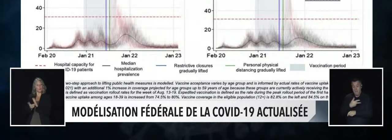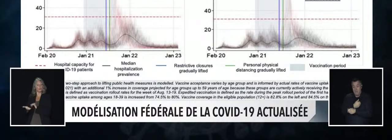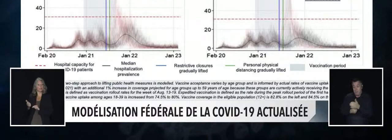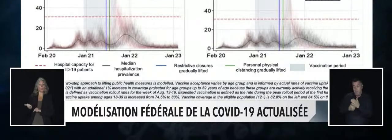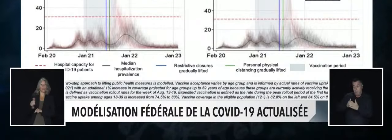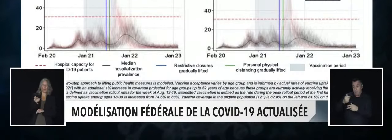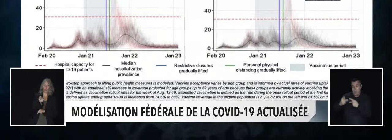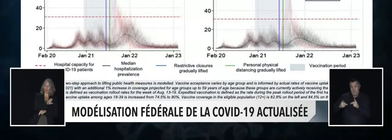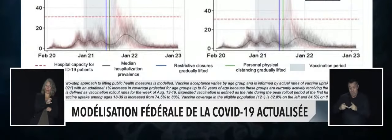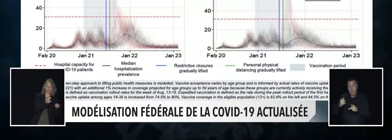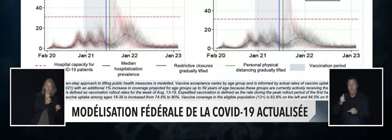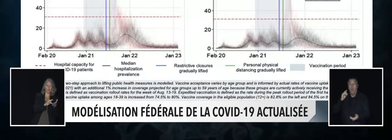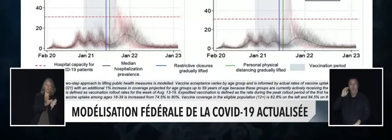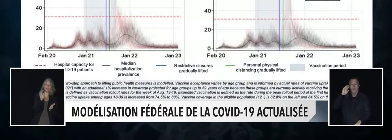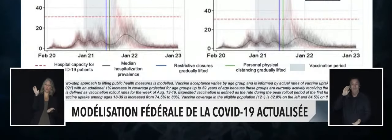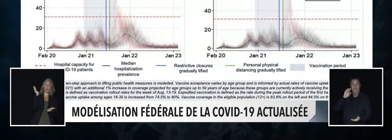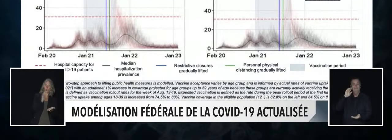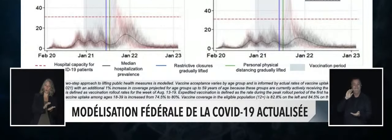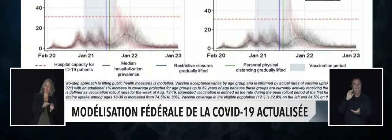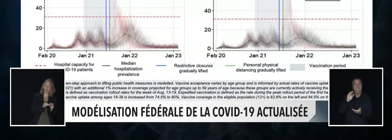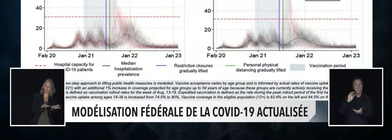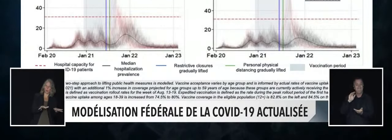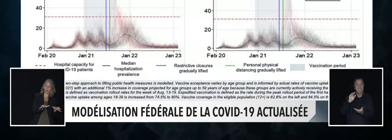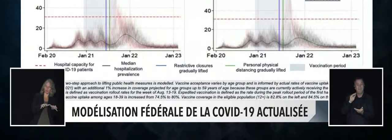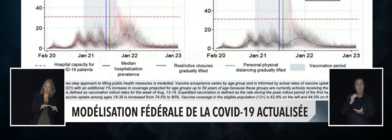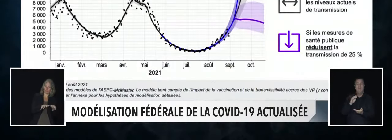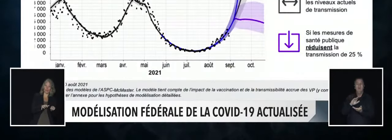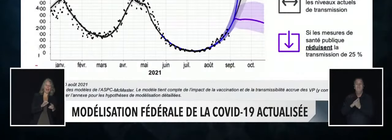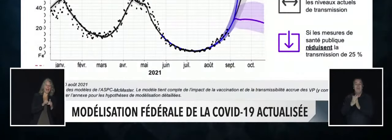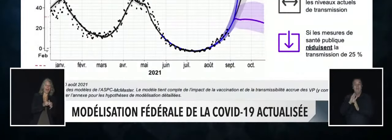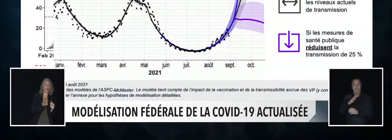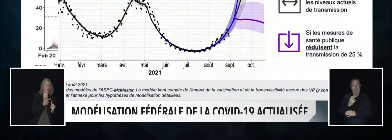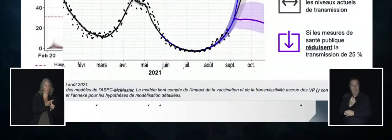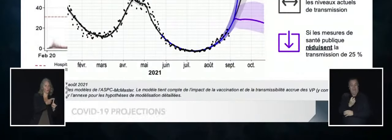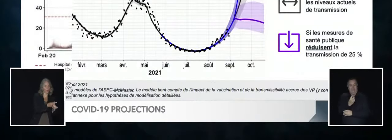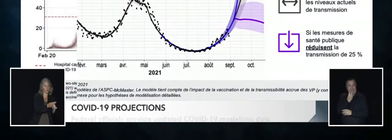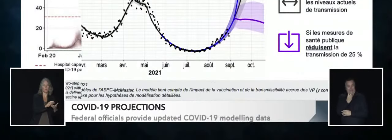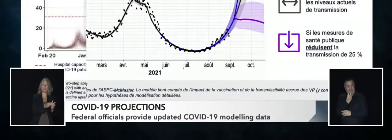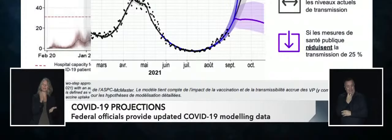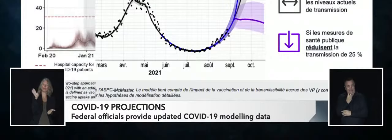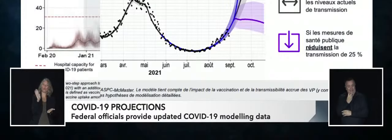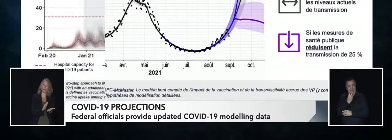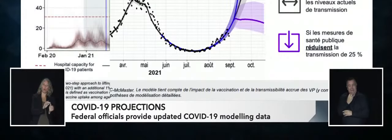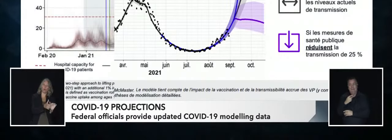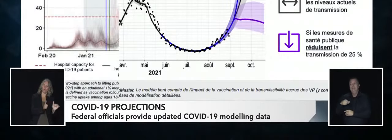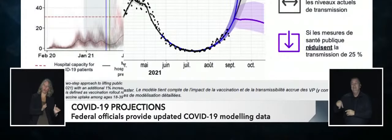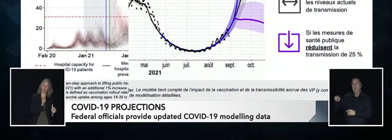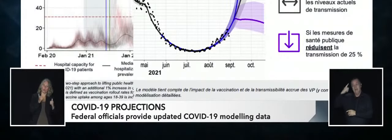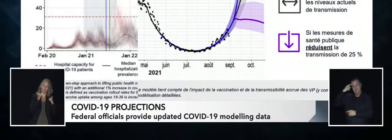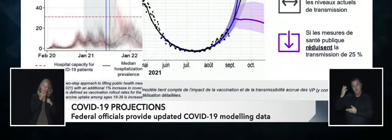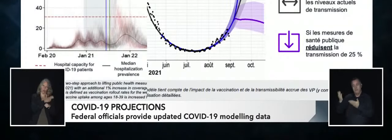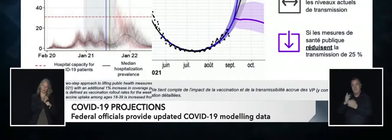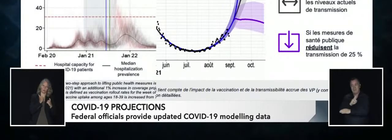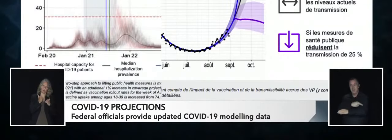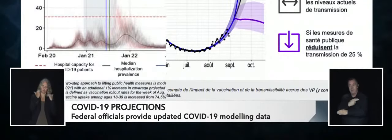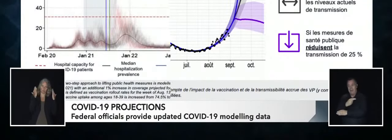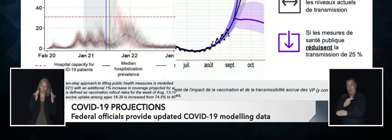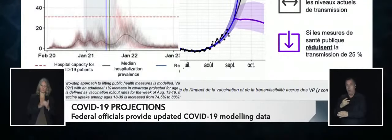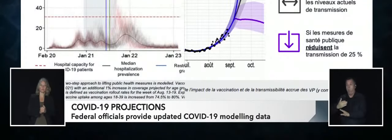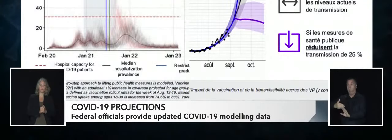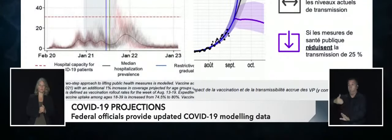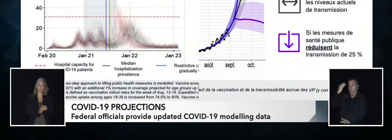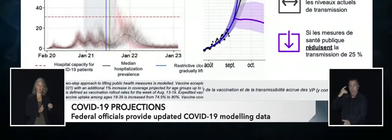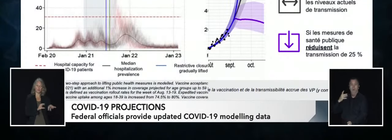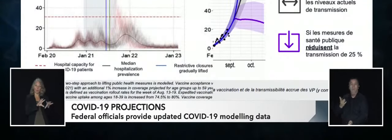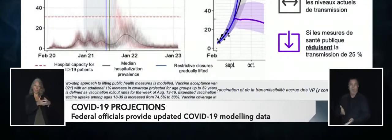the resurgence to significantly reduce the risk of overwhelming hospital capacity. Considering younger age groups